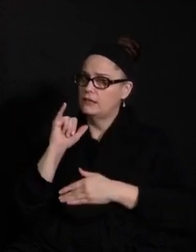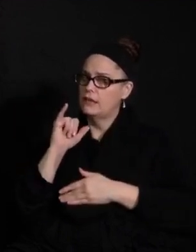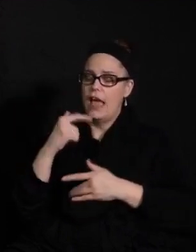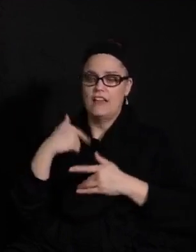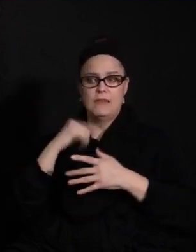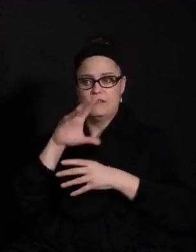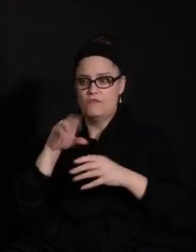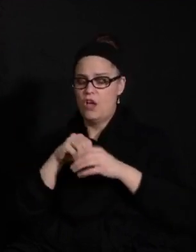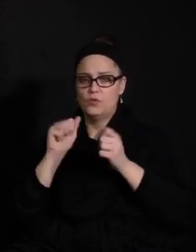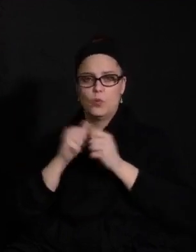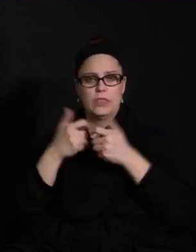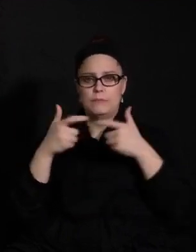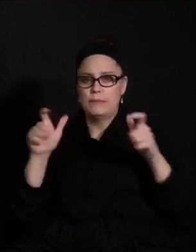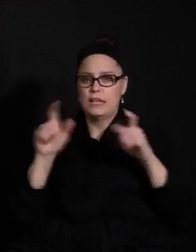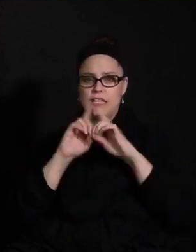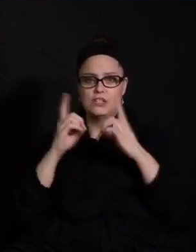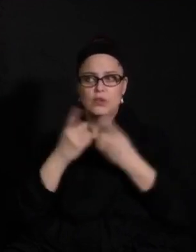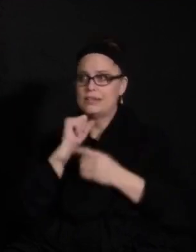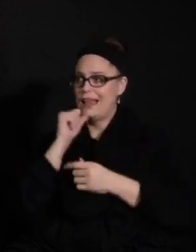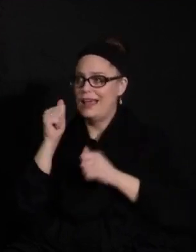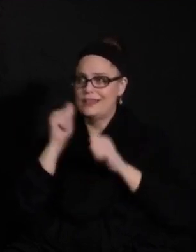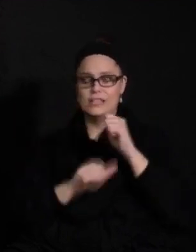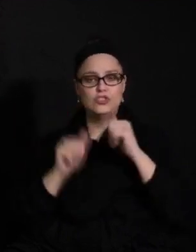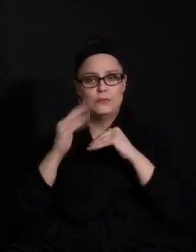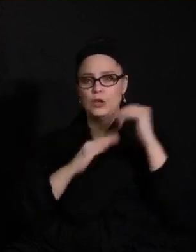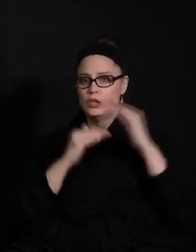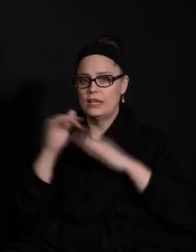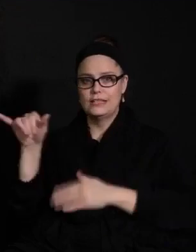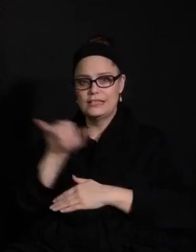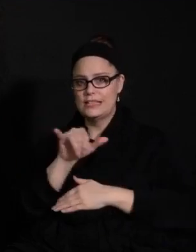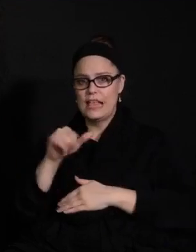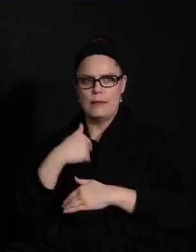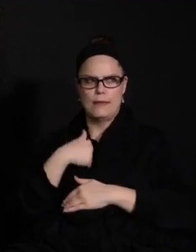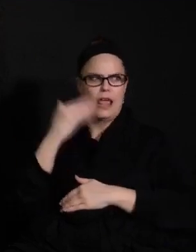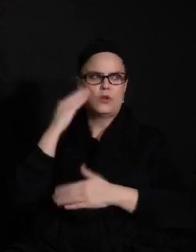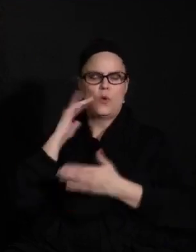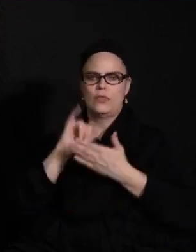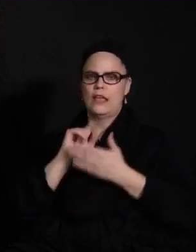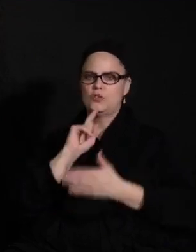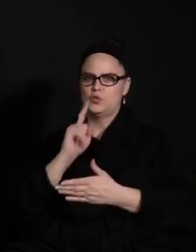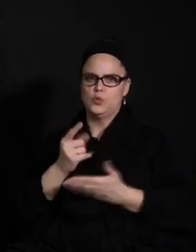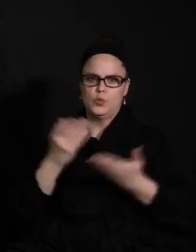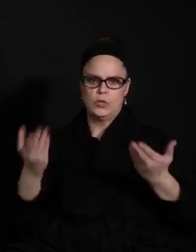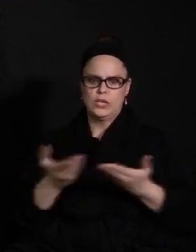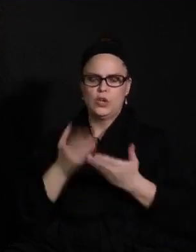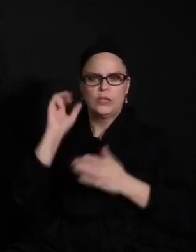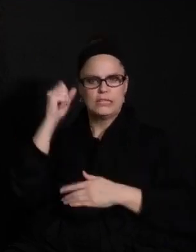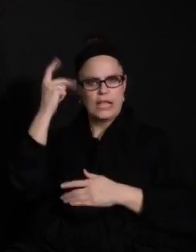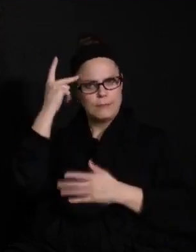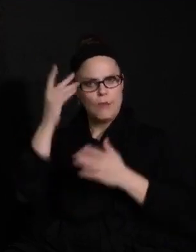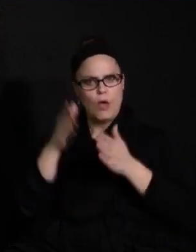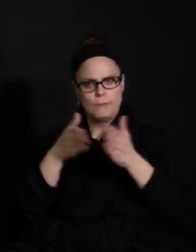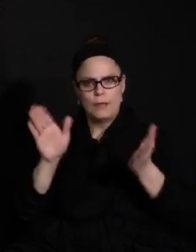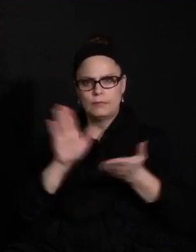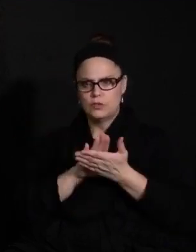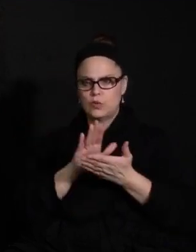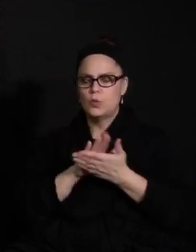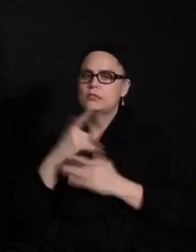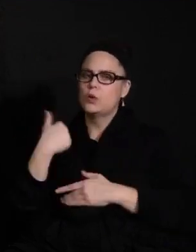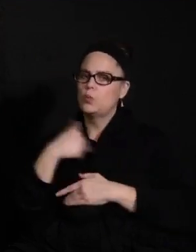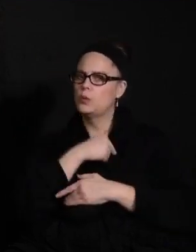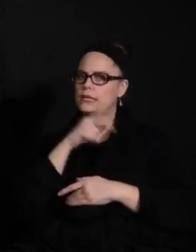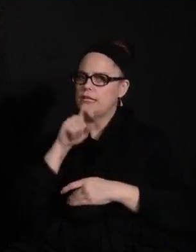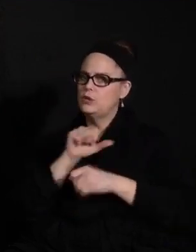district before where not every building is the same. And I certainly know that to be true here in St. Public Schools. So we do need to work very